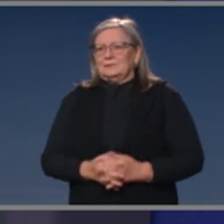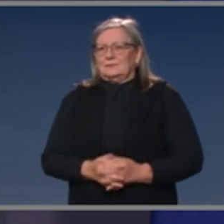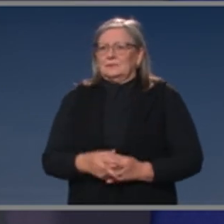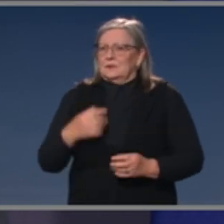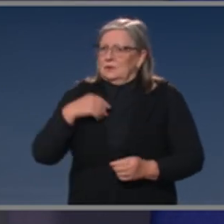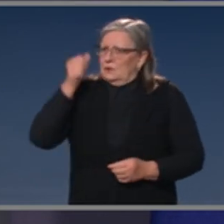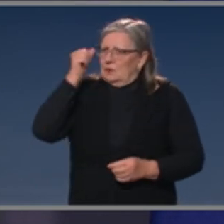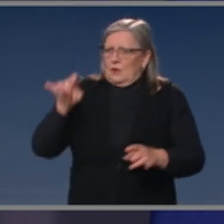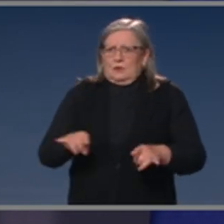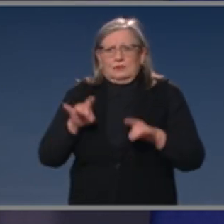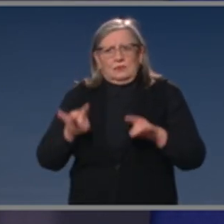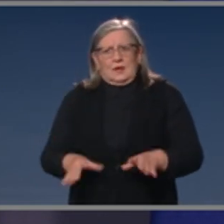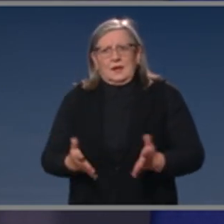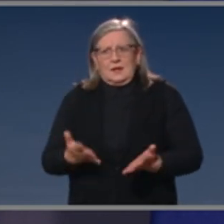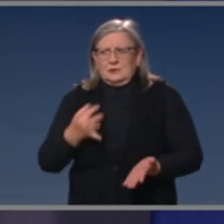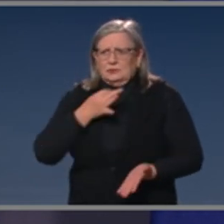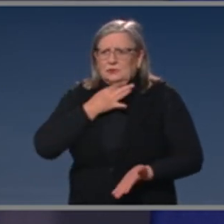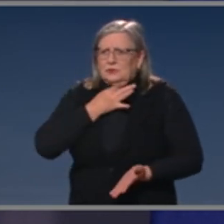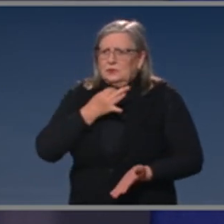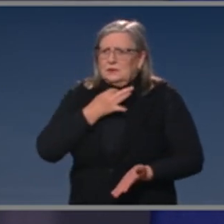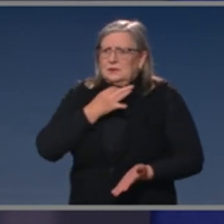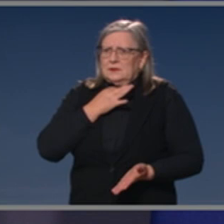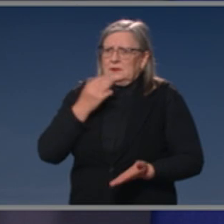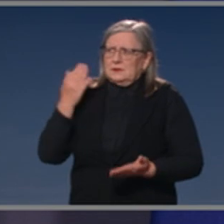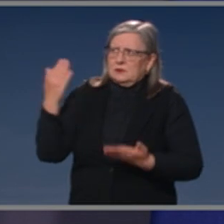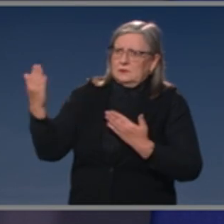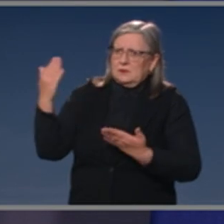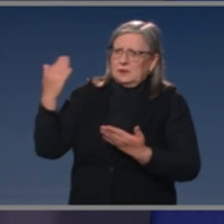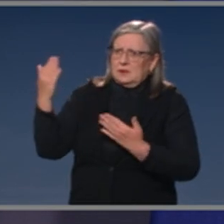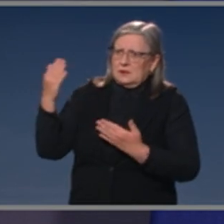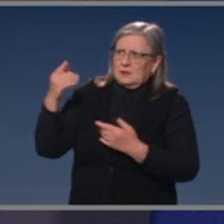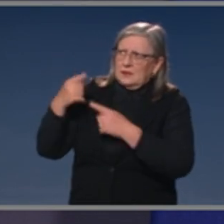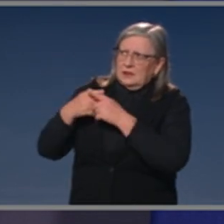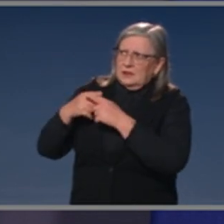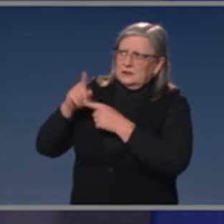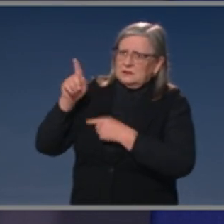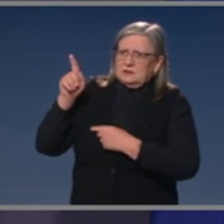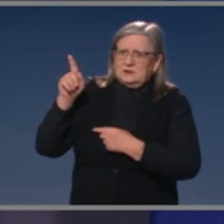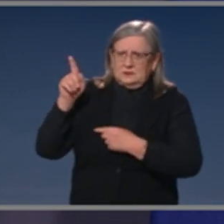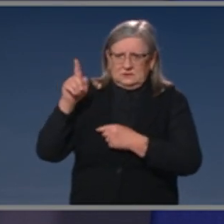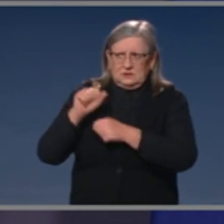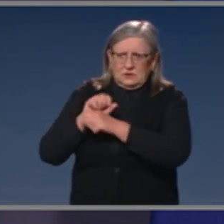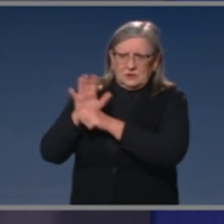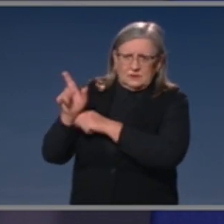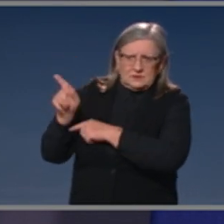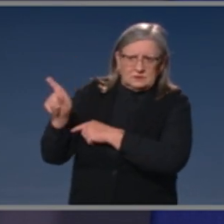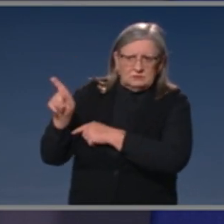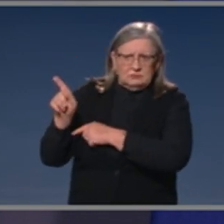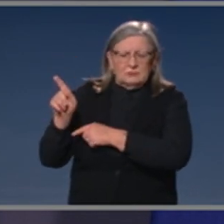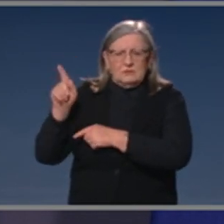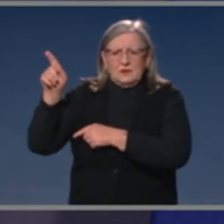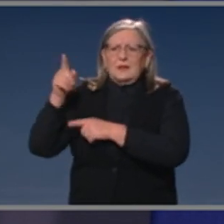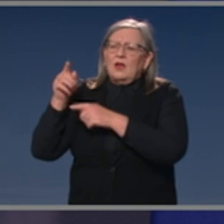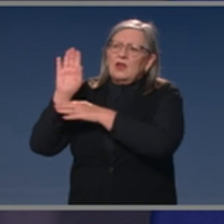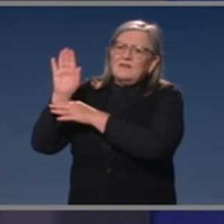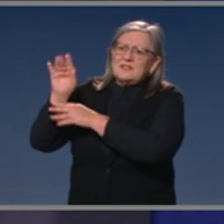having COVID. The United Kingdom, for example, has an age range of 40 and above for AstraZeneca. South Korea,